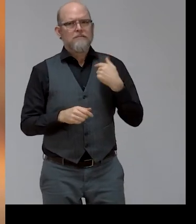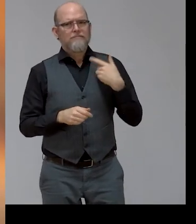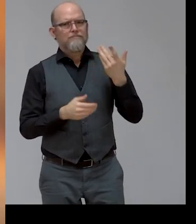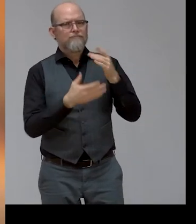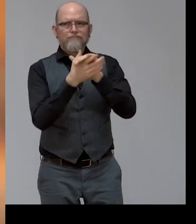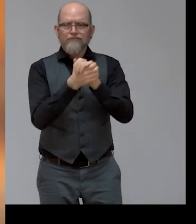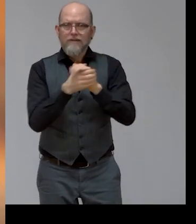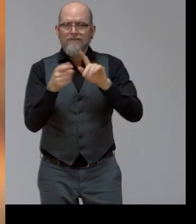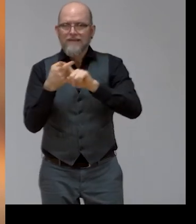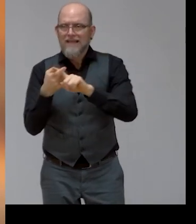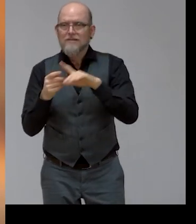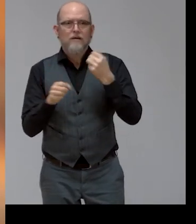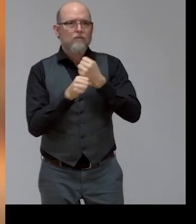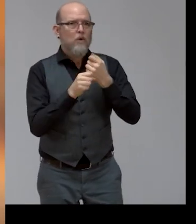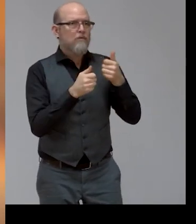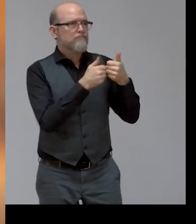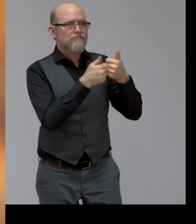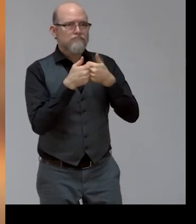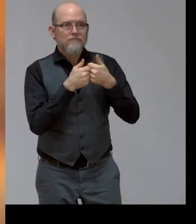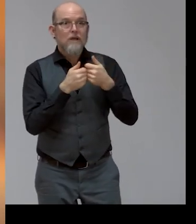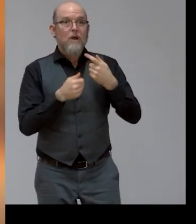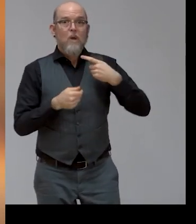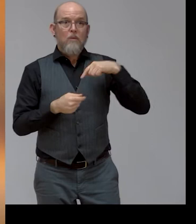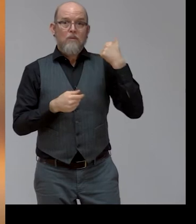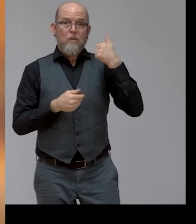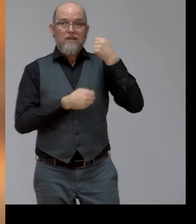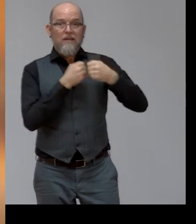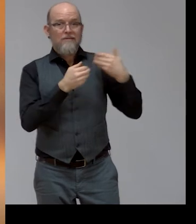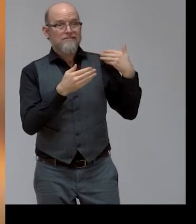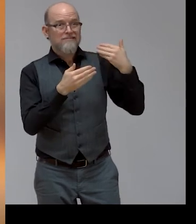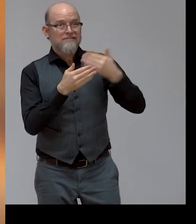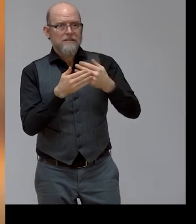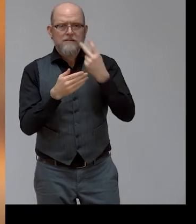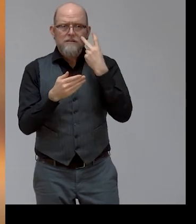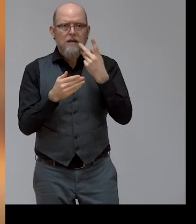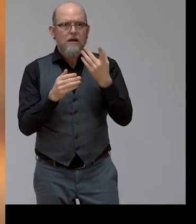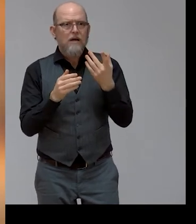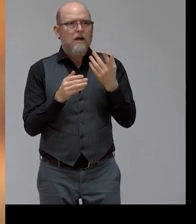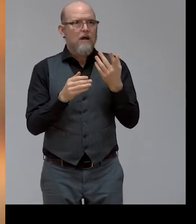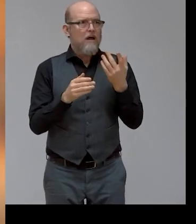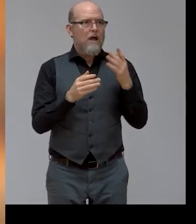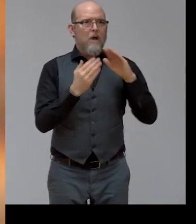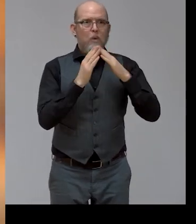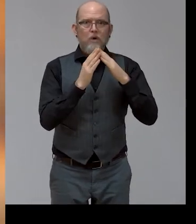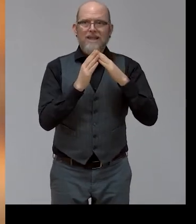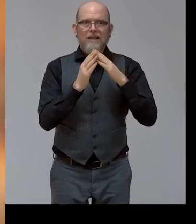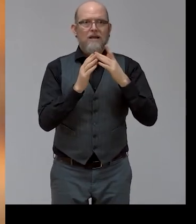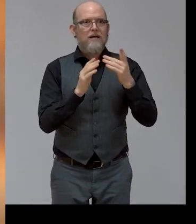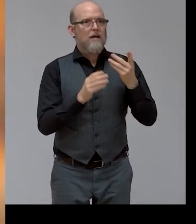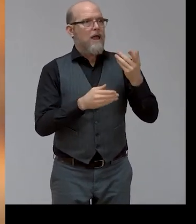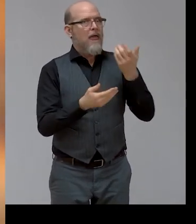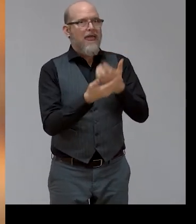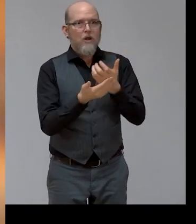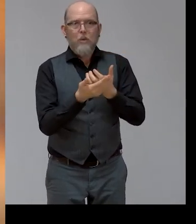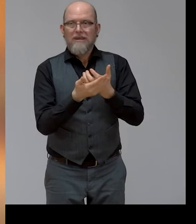relations, our society, and our economy are in crisis. And here in